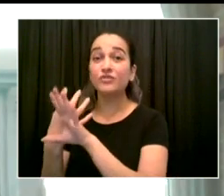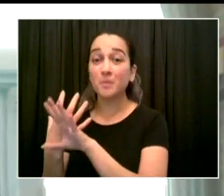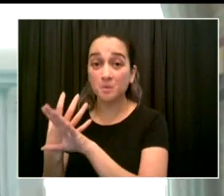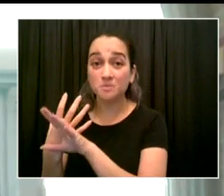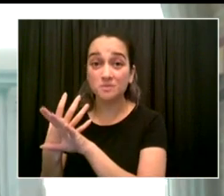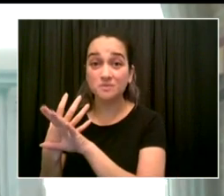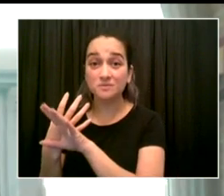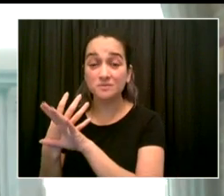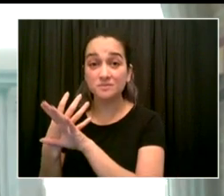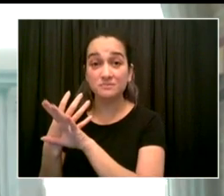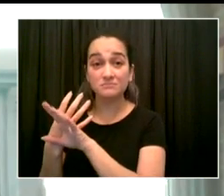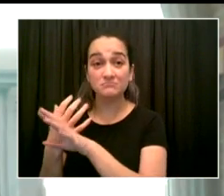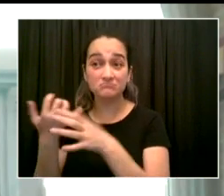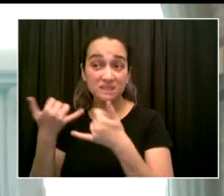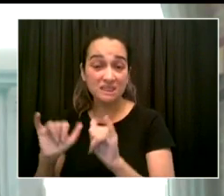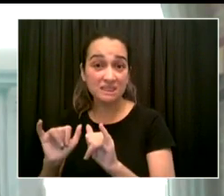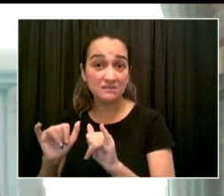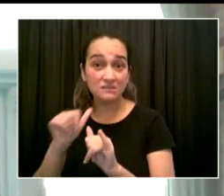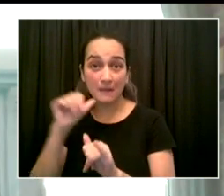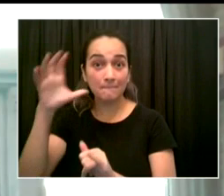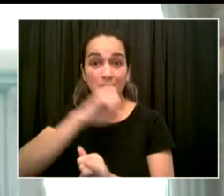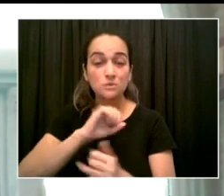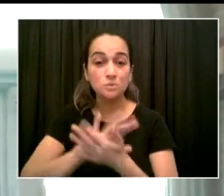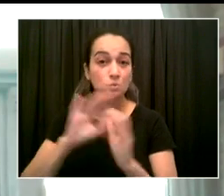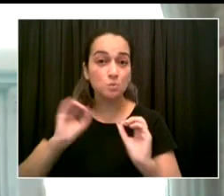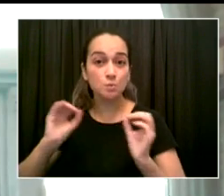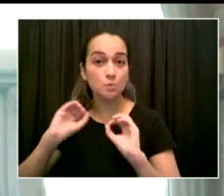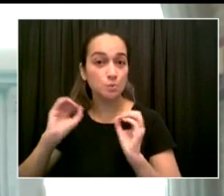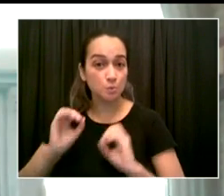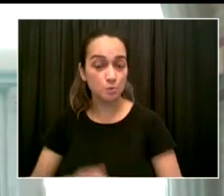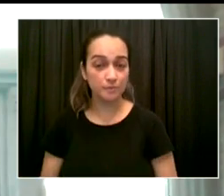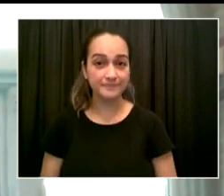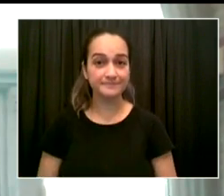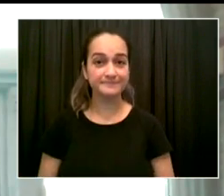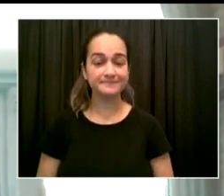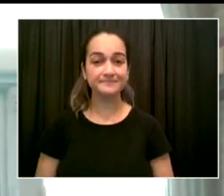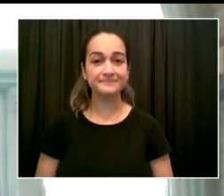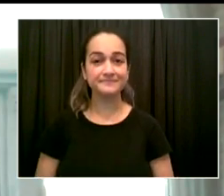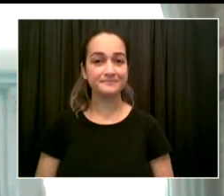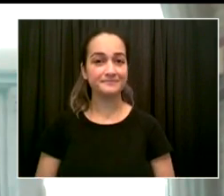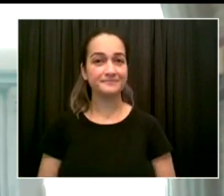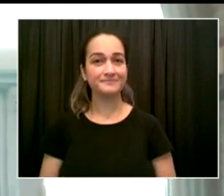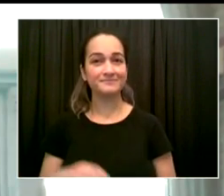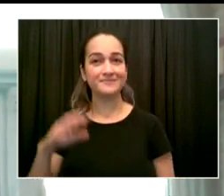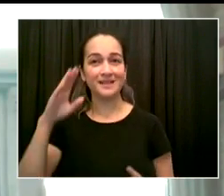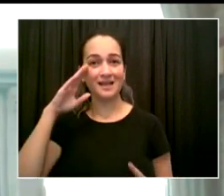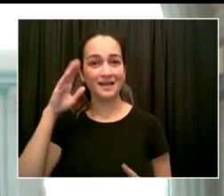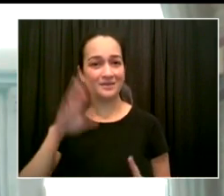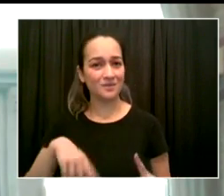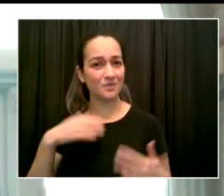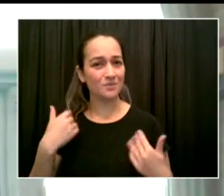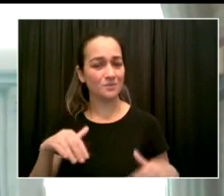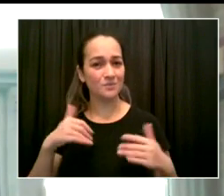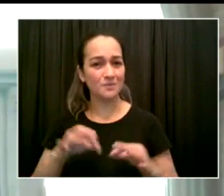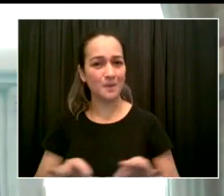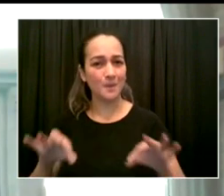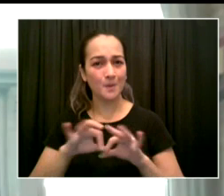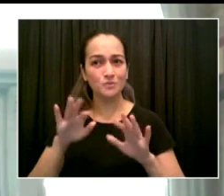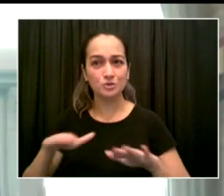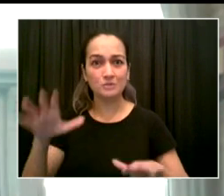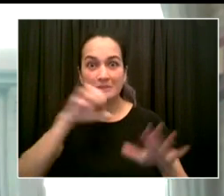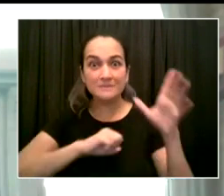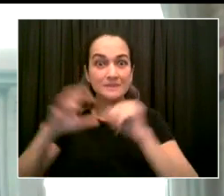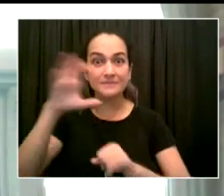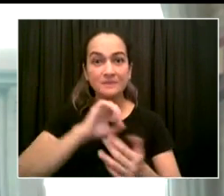students has always been a focus of the DOE. I know this from firsthand experience from my over 20 years here. Due to the